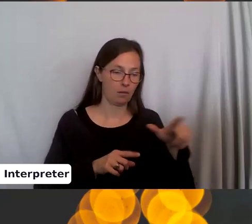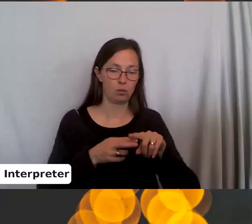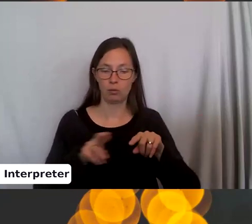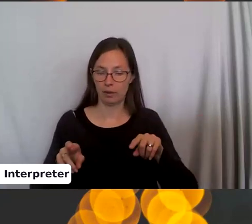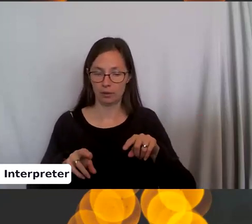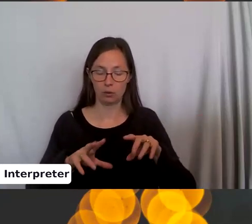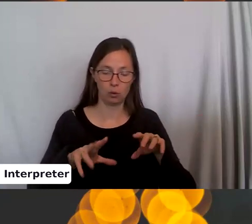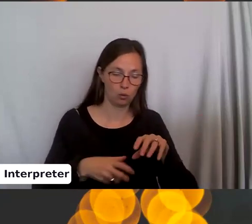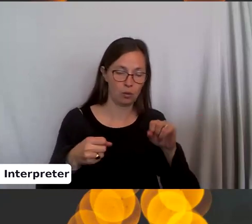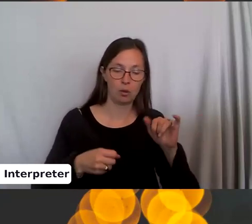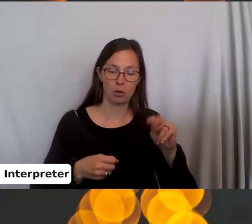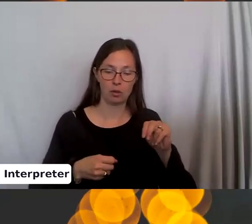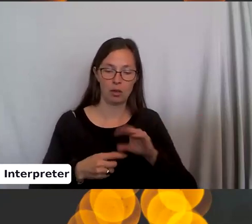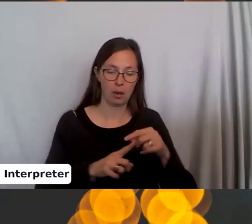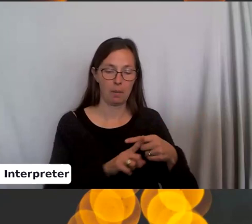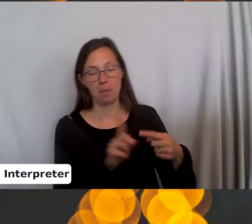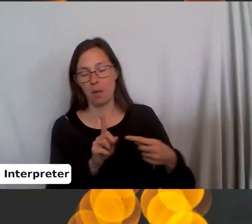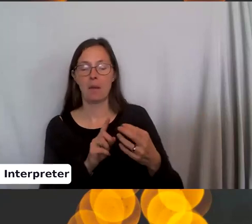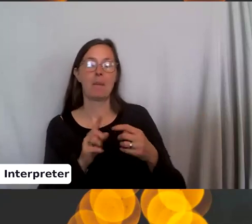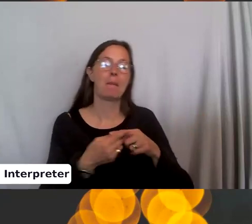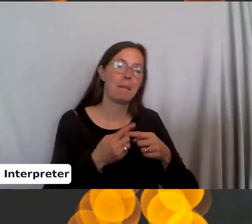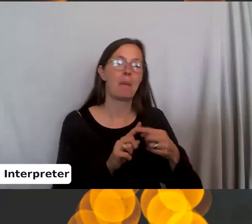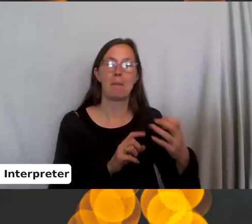yarn and pulling it back to the front.